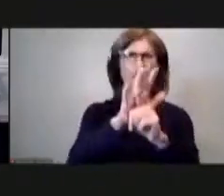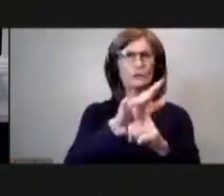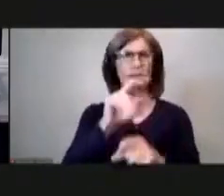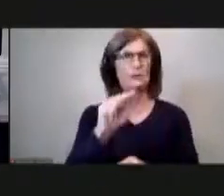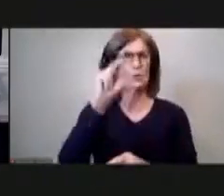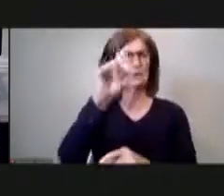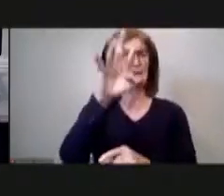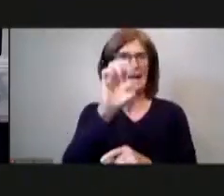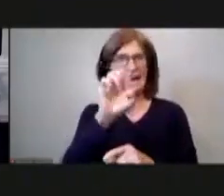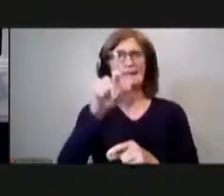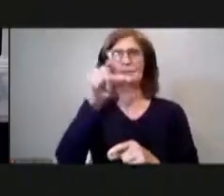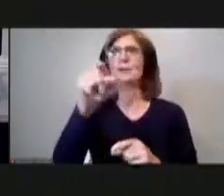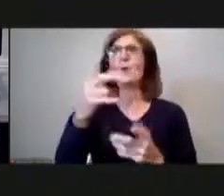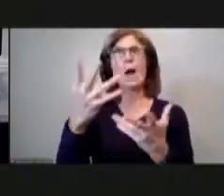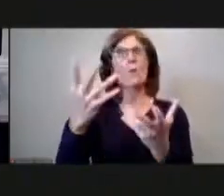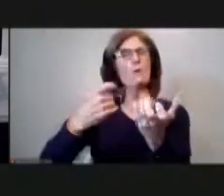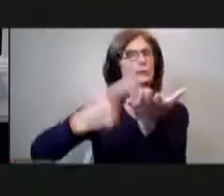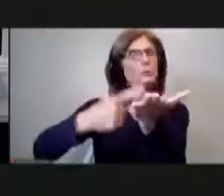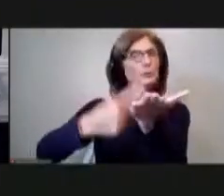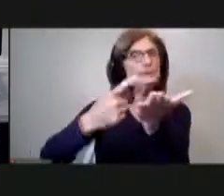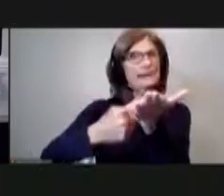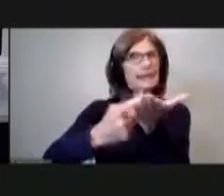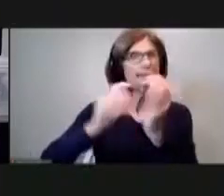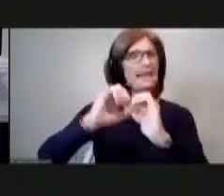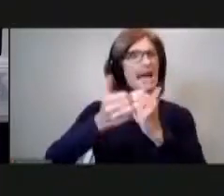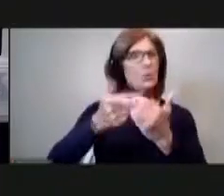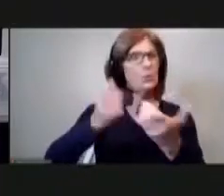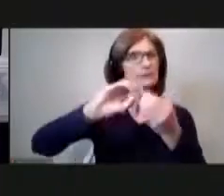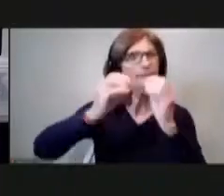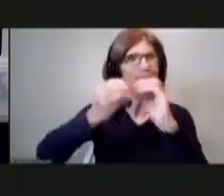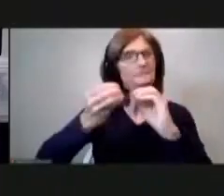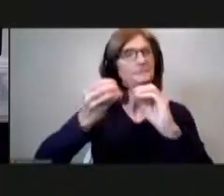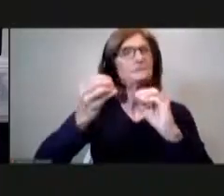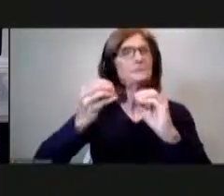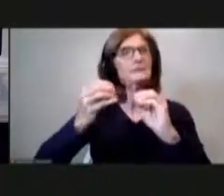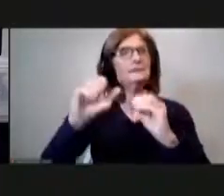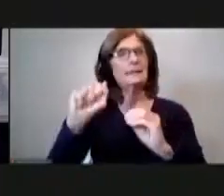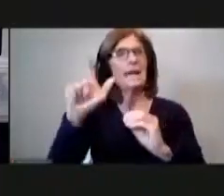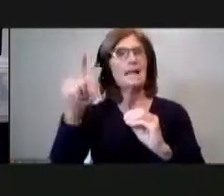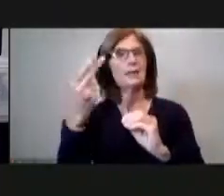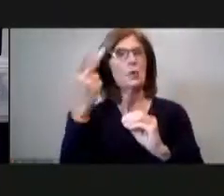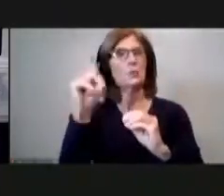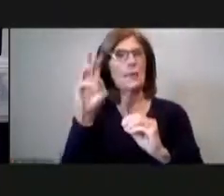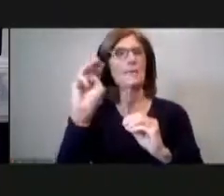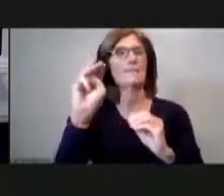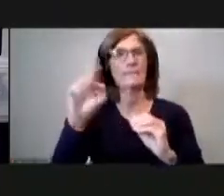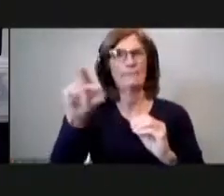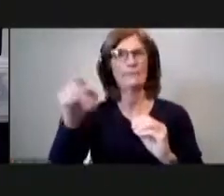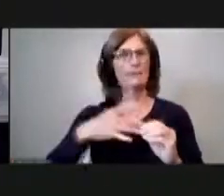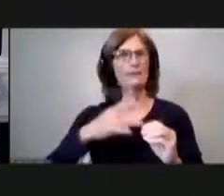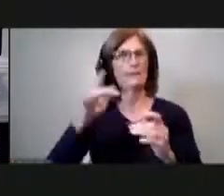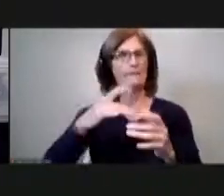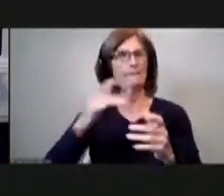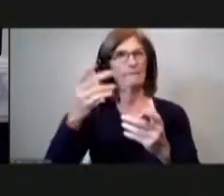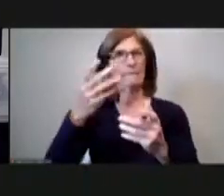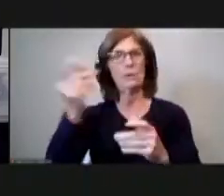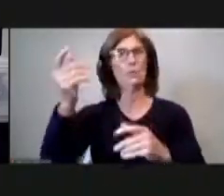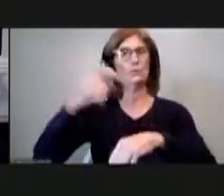interested to revisit that algorithm because i've i've heard of a few different cases where um you know a private school is